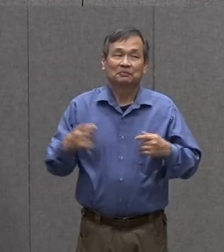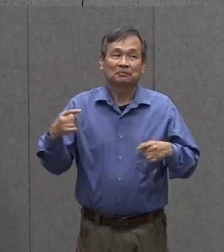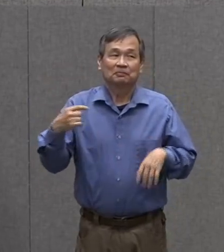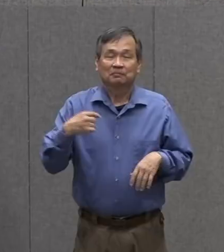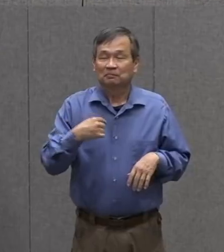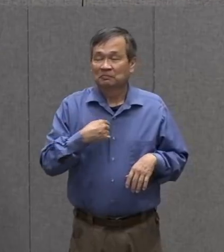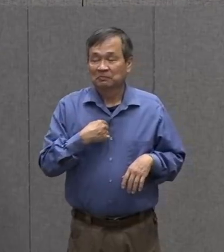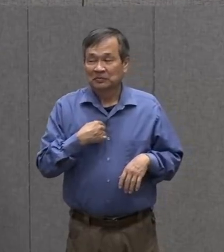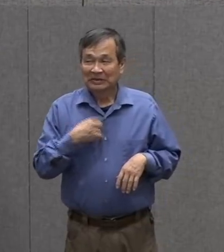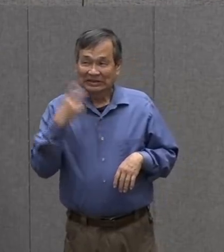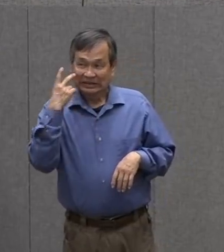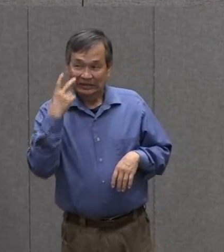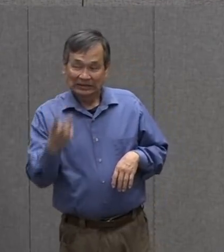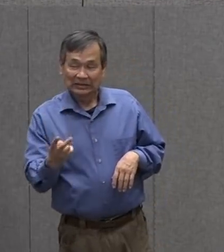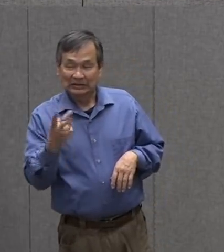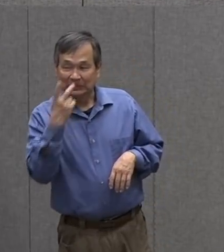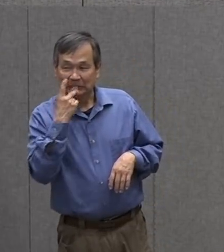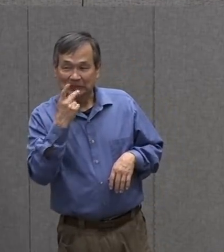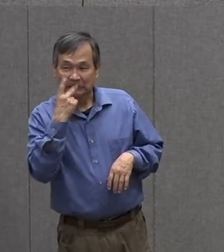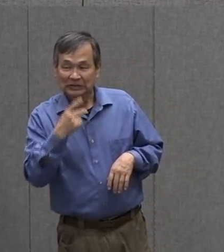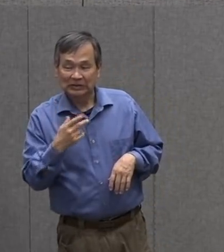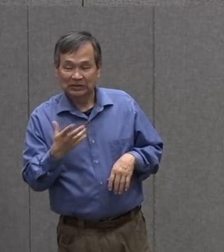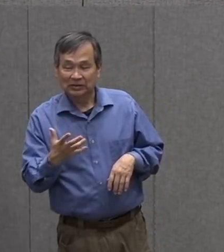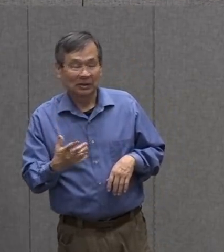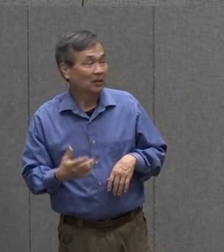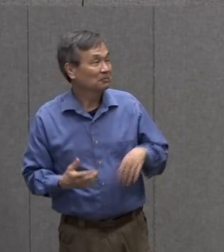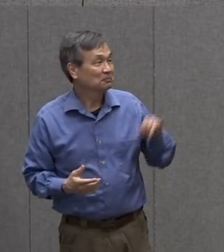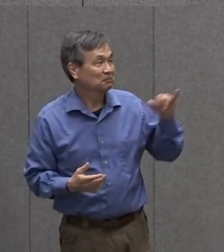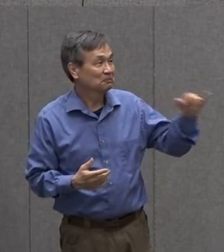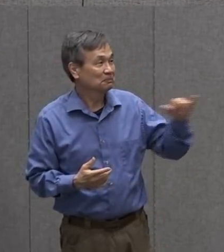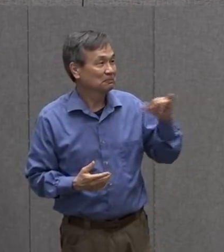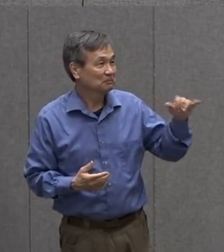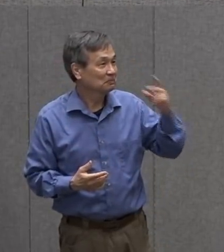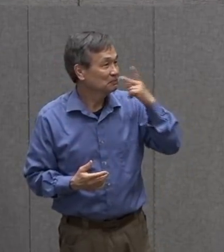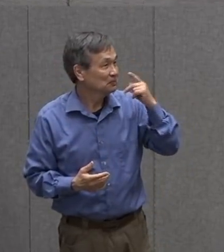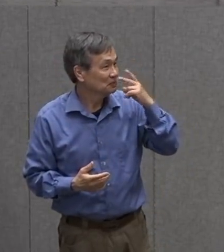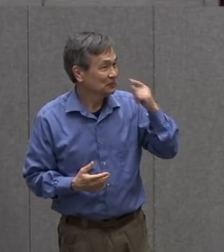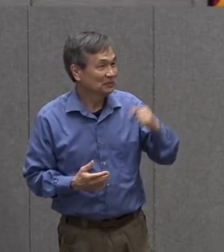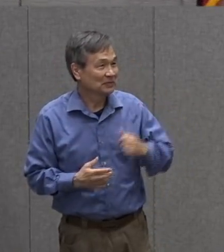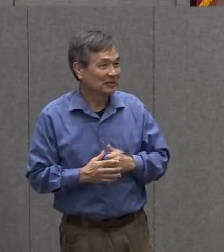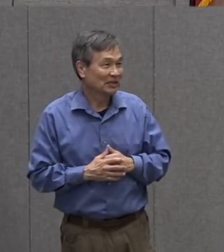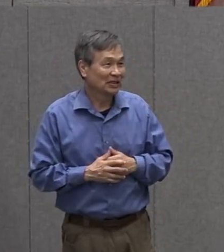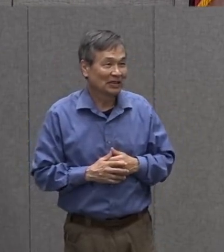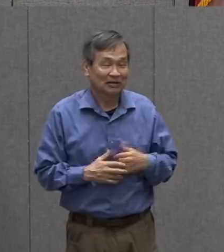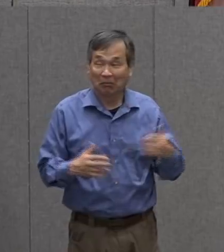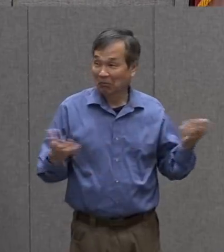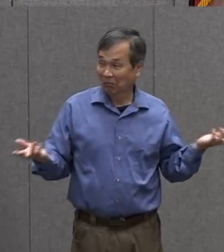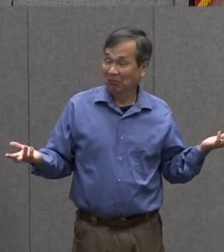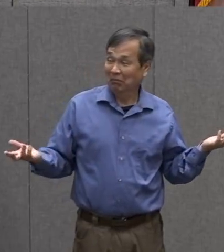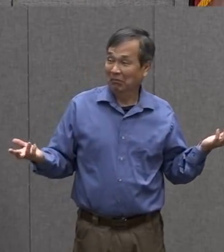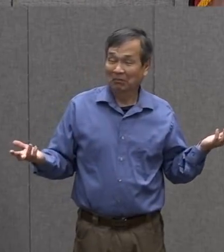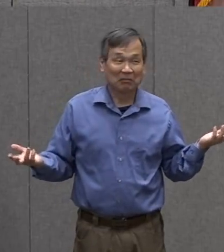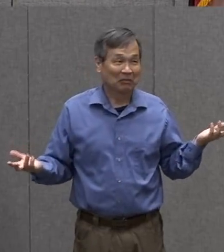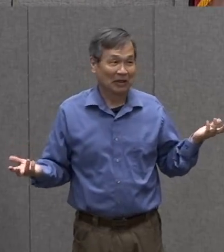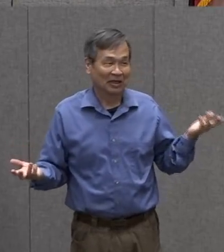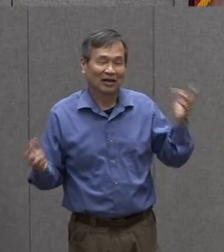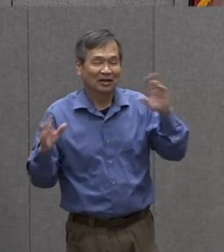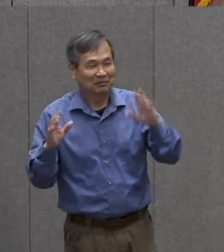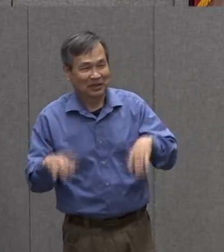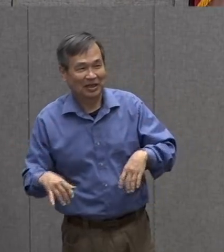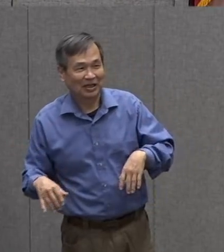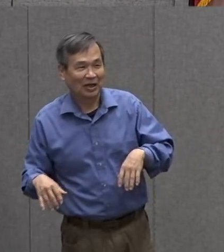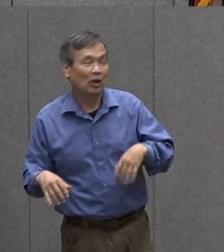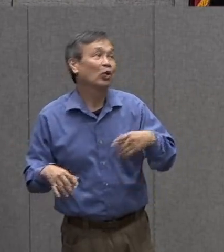this pink piece of paper i'll switch i'll switch to green